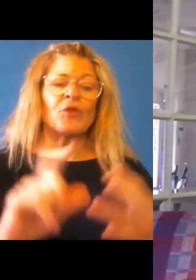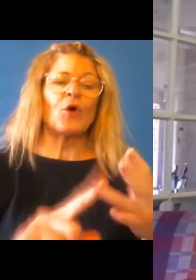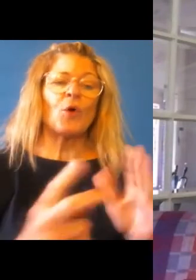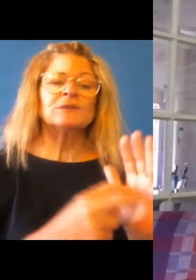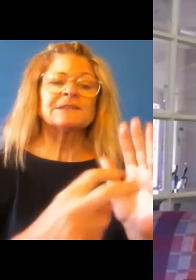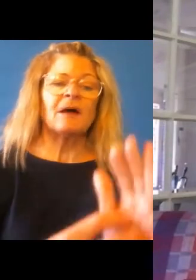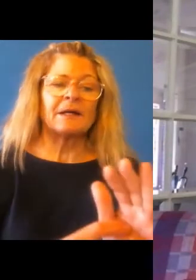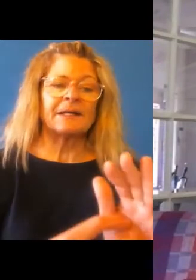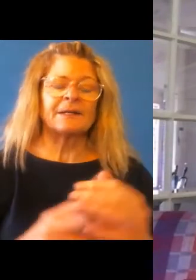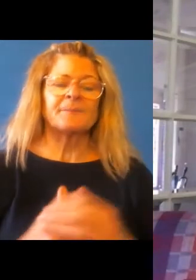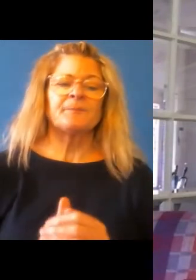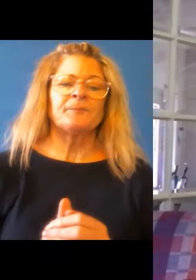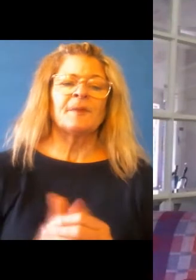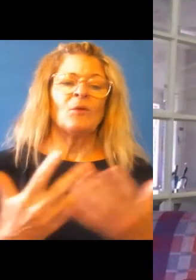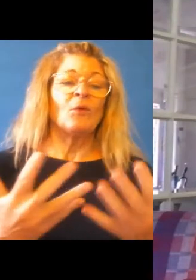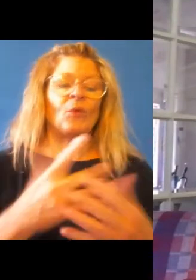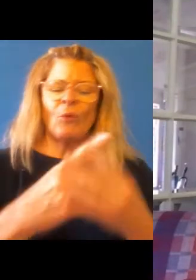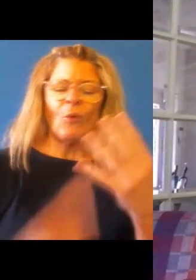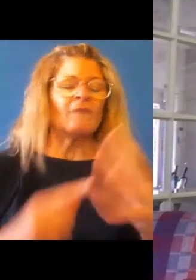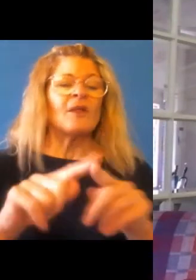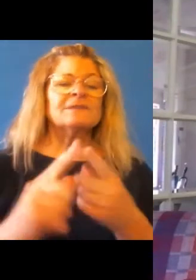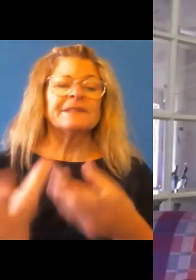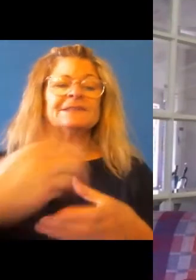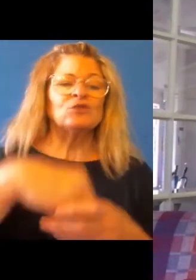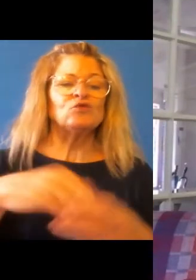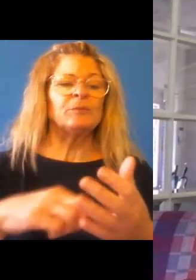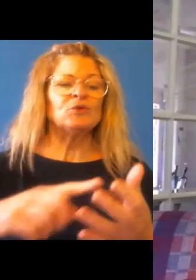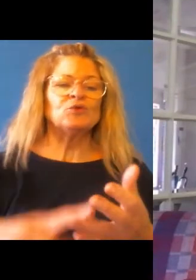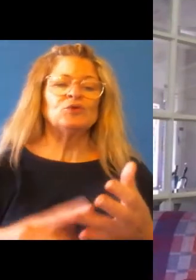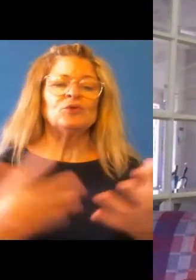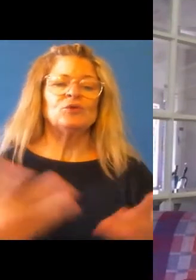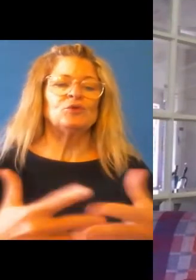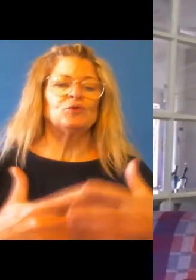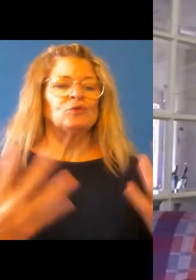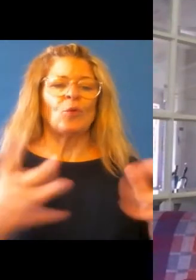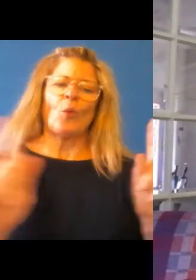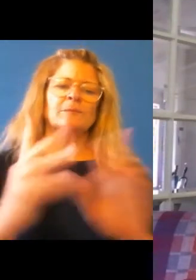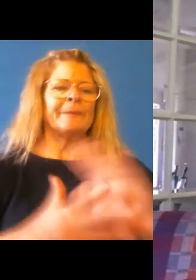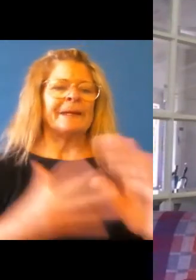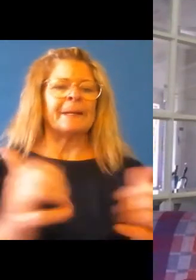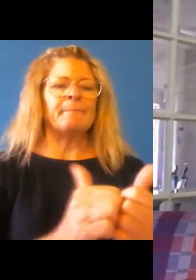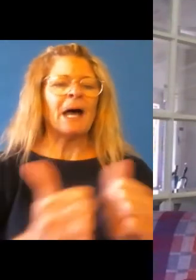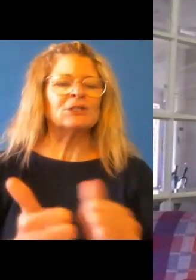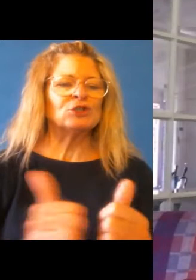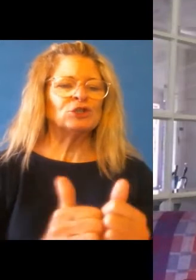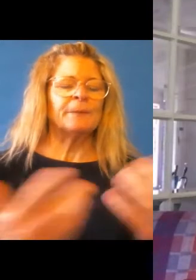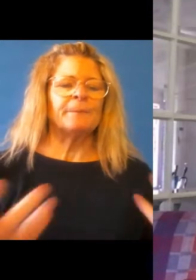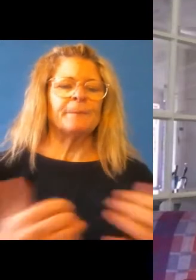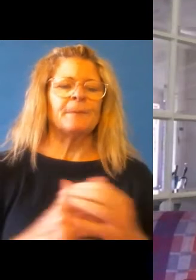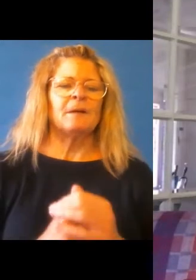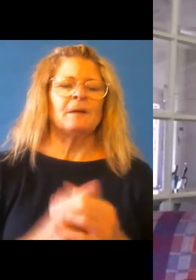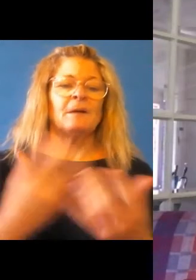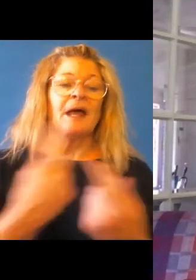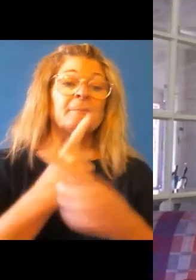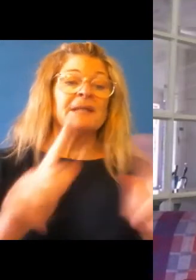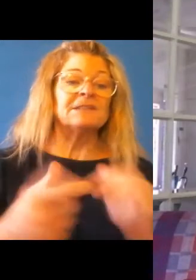things contribute to, to, you know, what a good partnership is. And, and, and, message for, for our